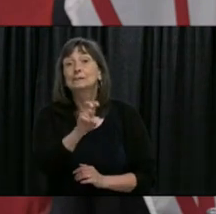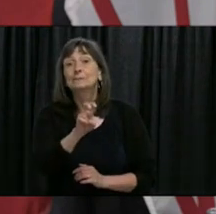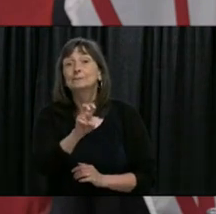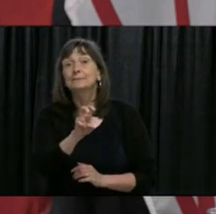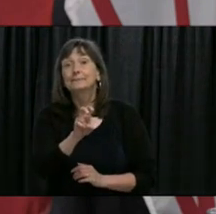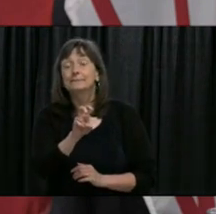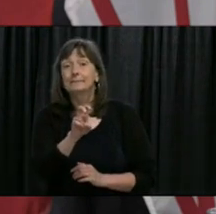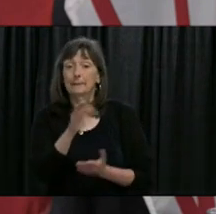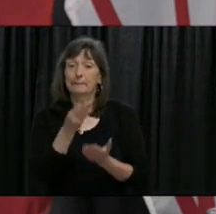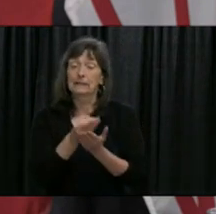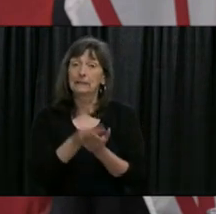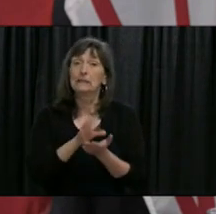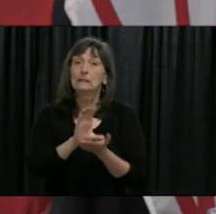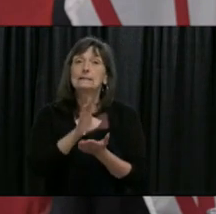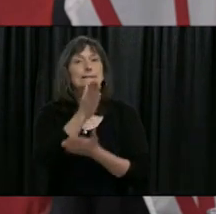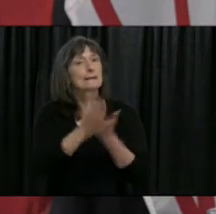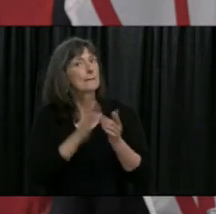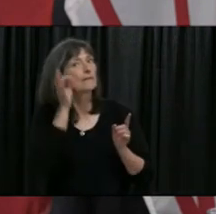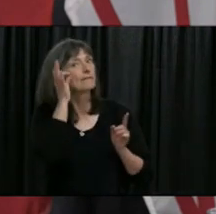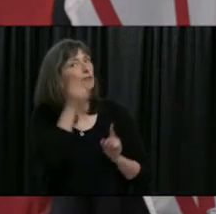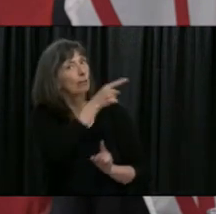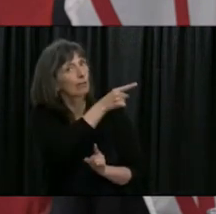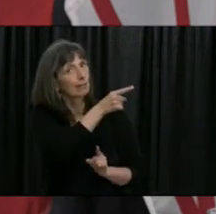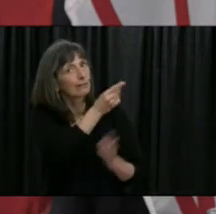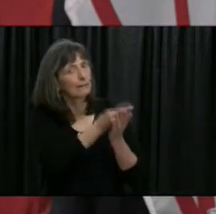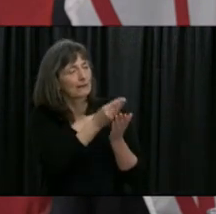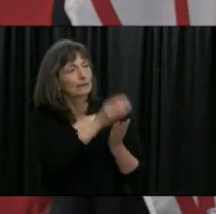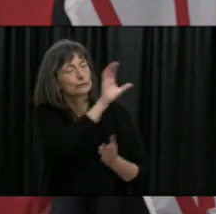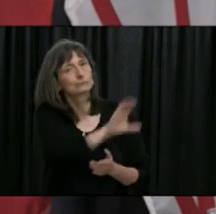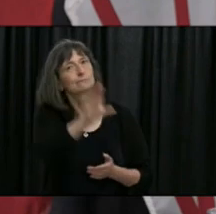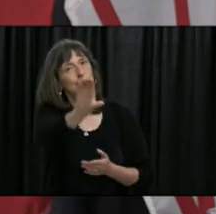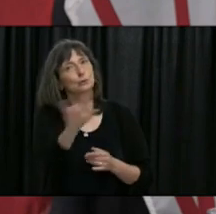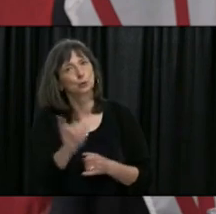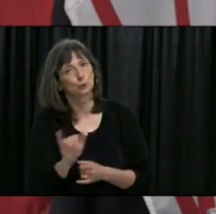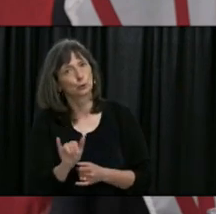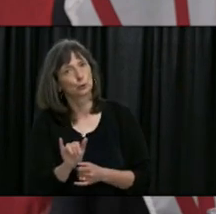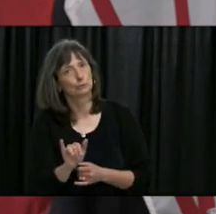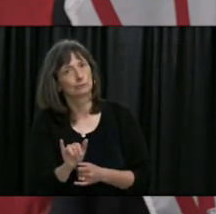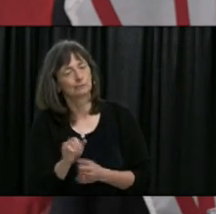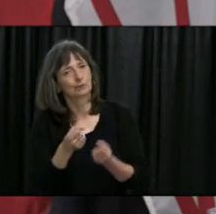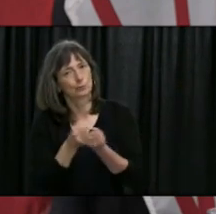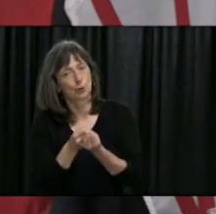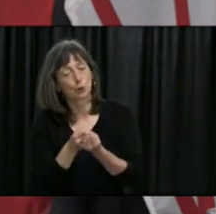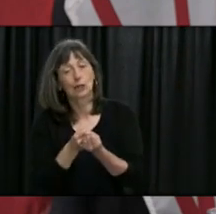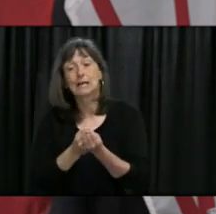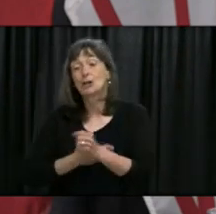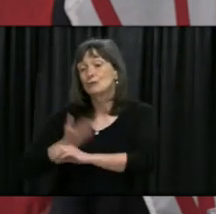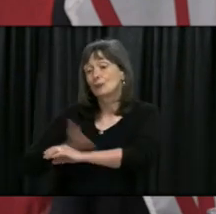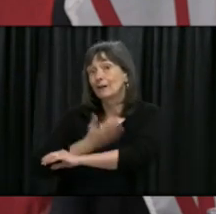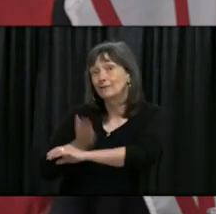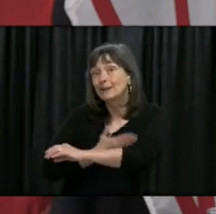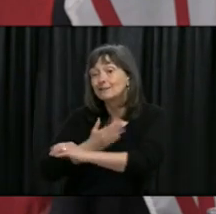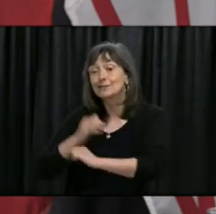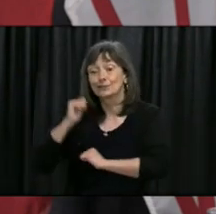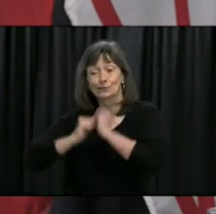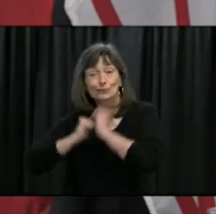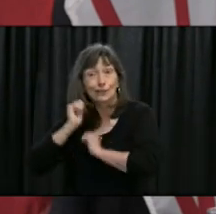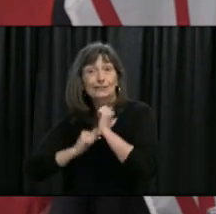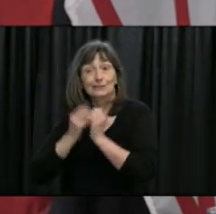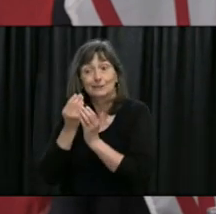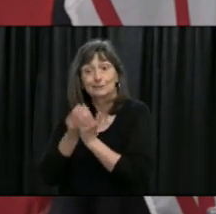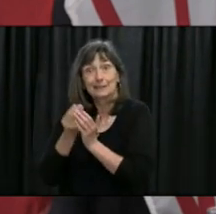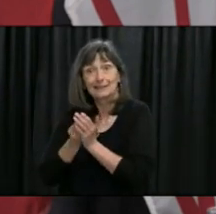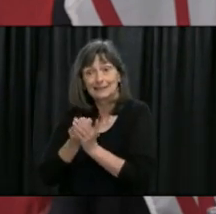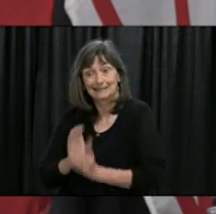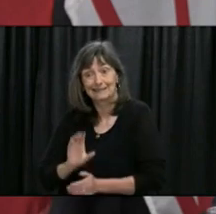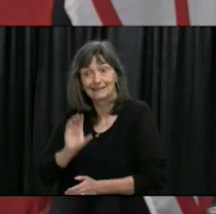supports that can support many of the operators in the tourism industry what we're supporting with the renovation rebate that we've